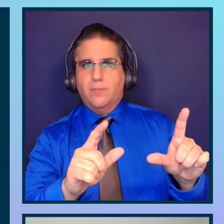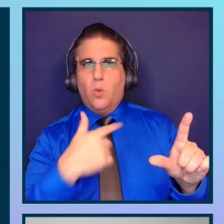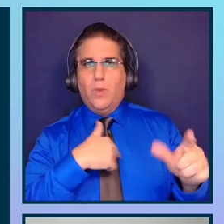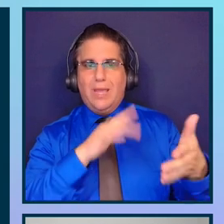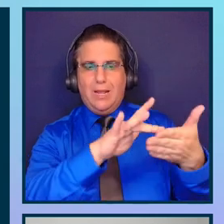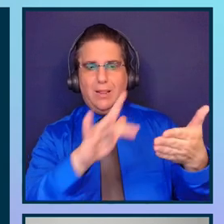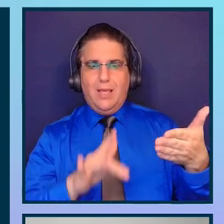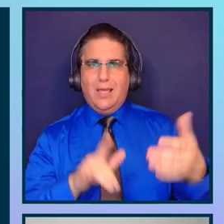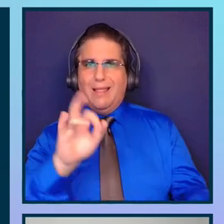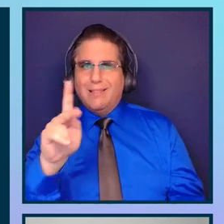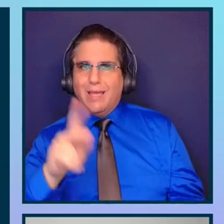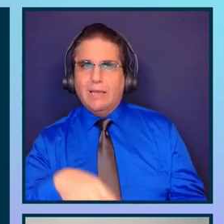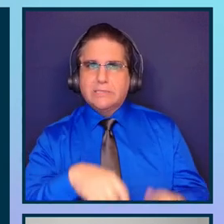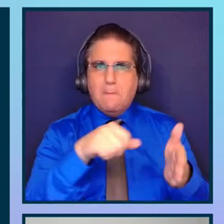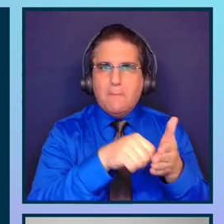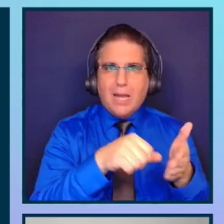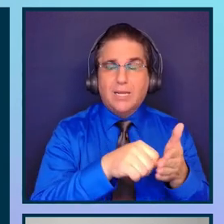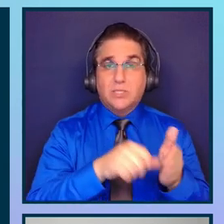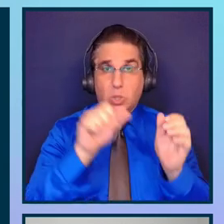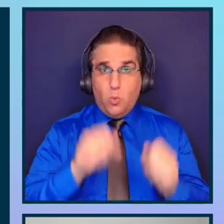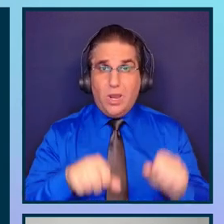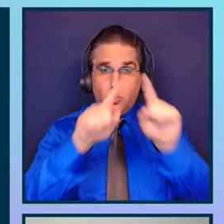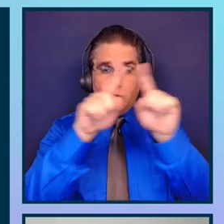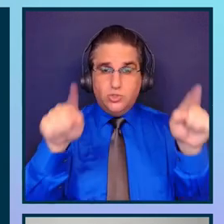buttons. We can take screen captures.